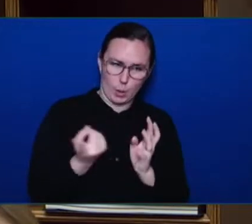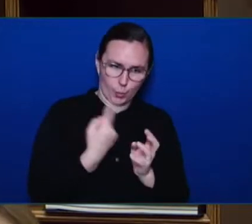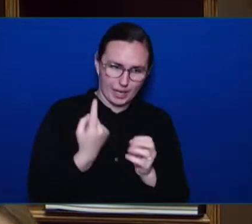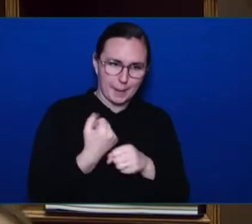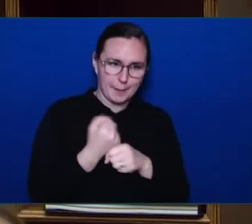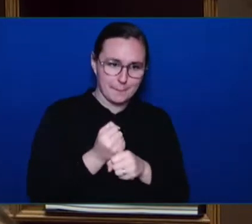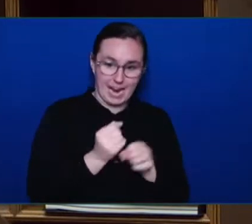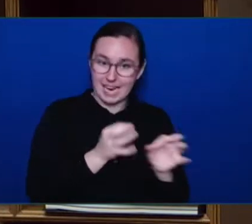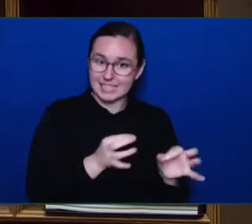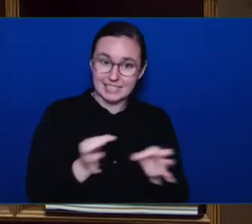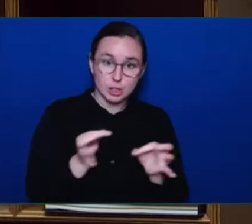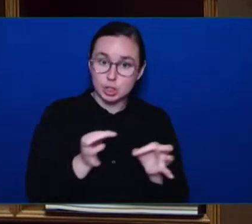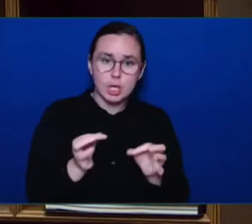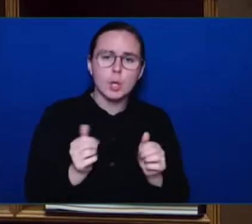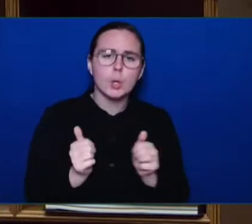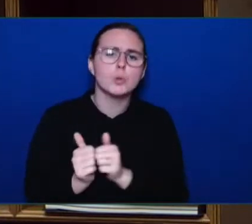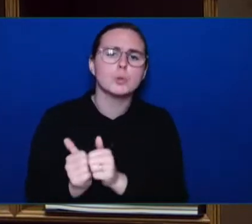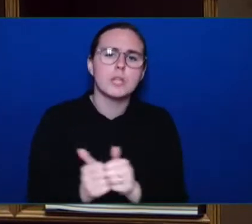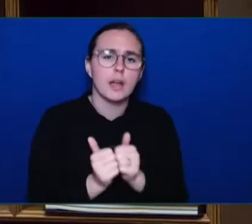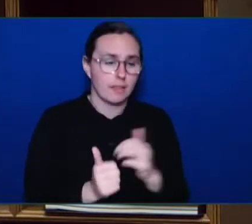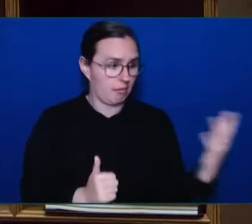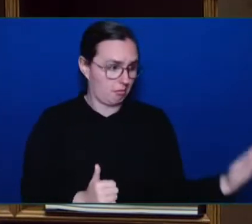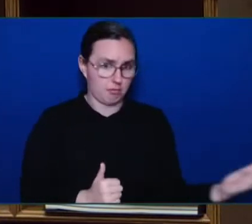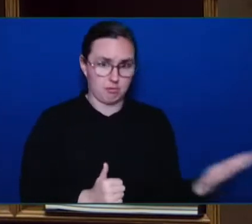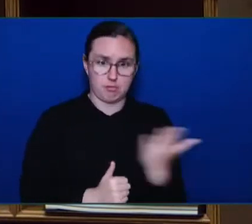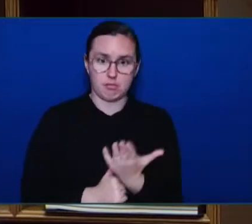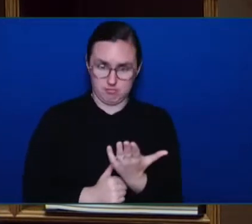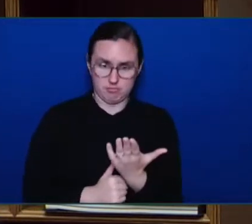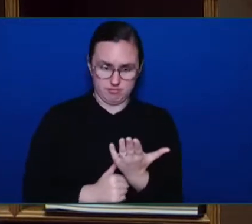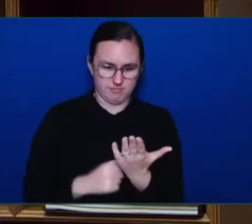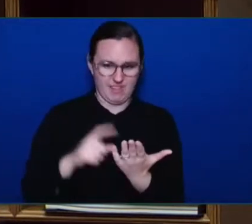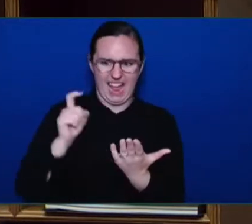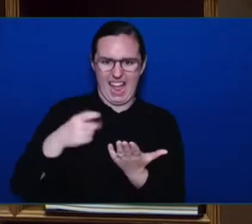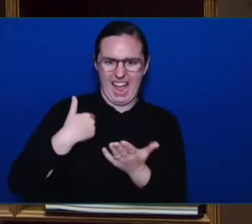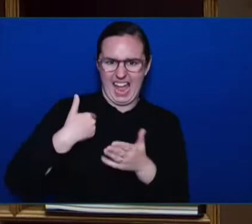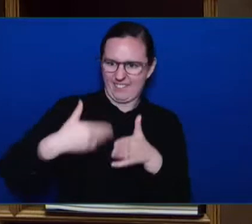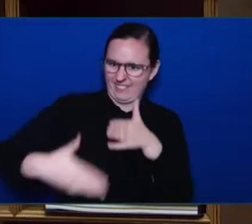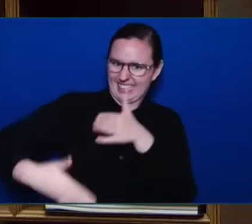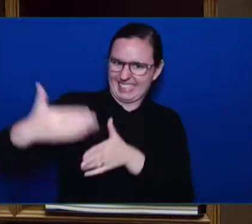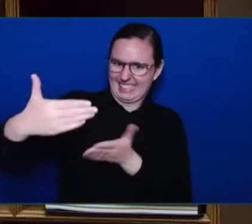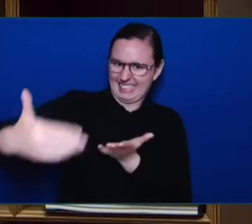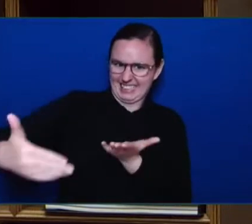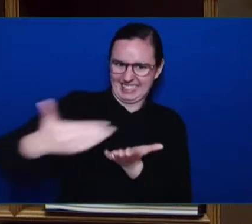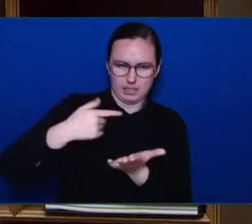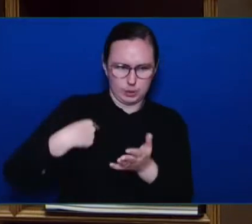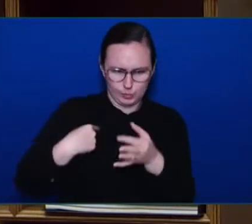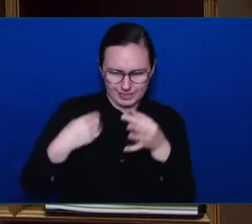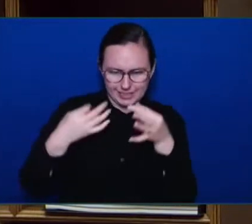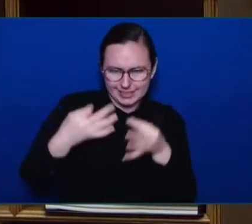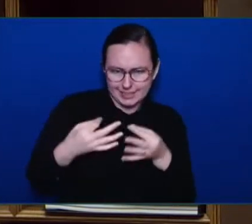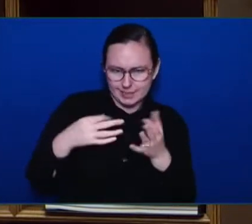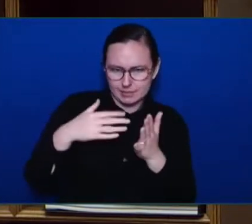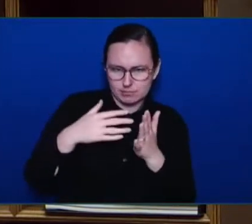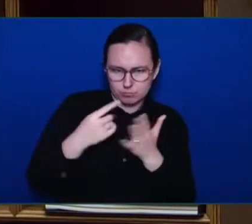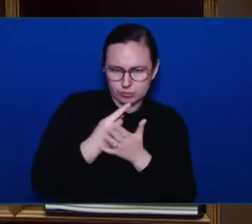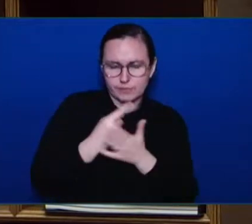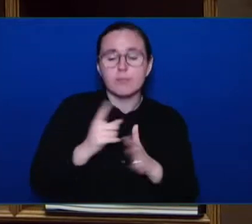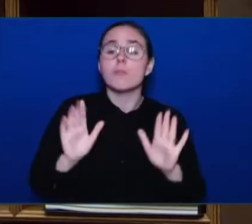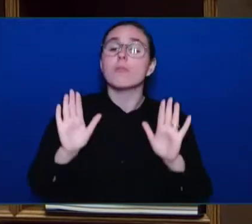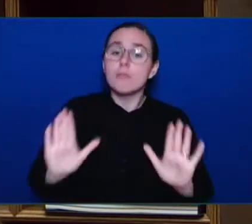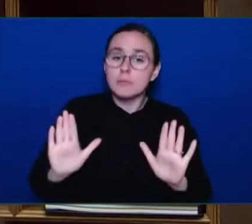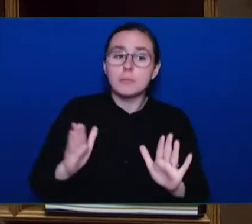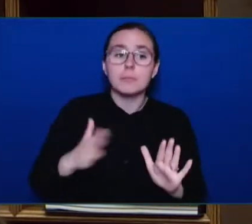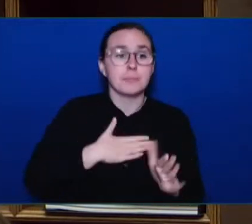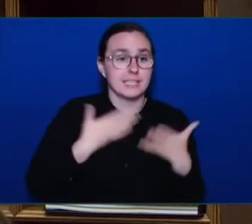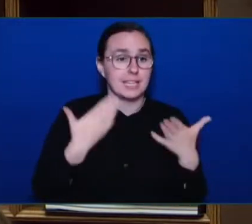Members? Members? Are you listening? The Minister will conclude. Thank you. And we ultimately made the decision that we were unable to support